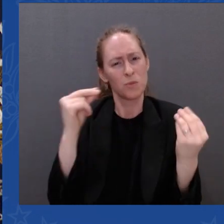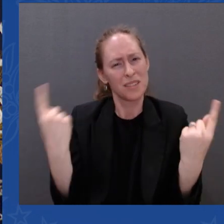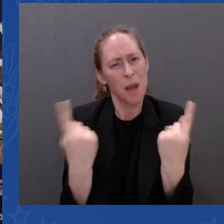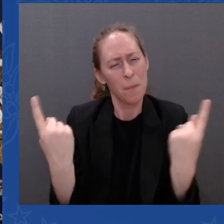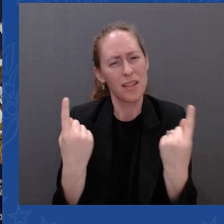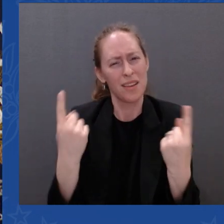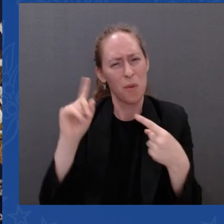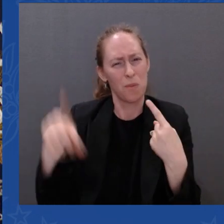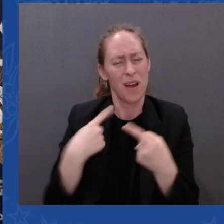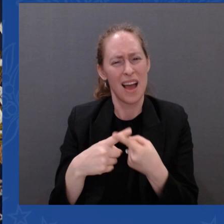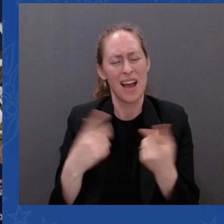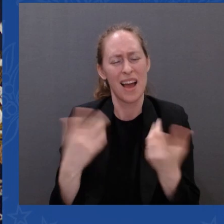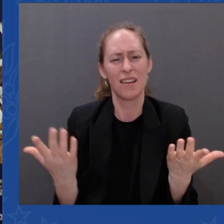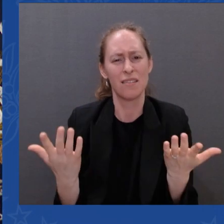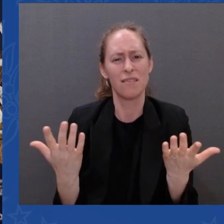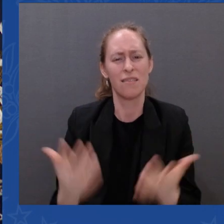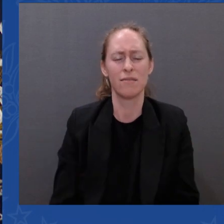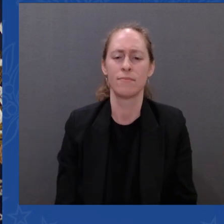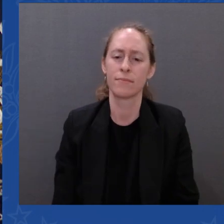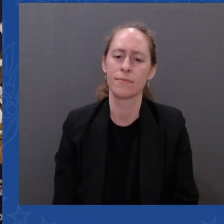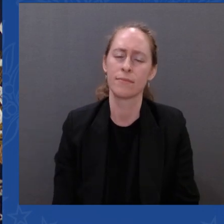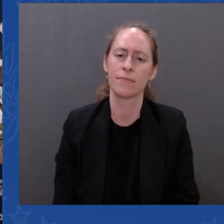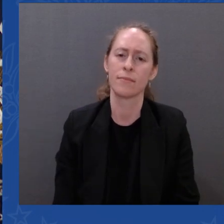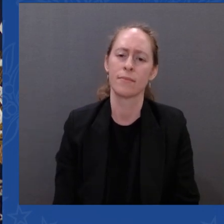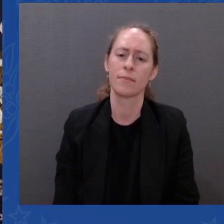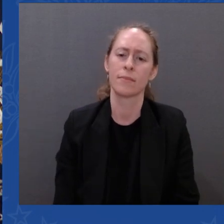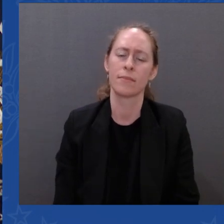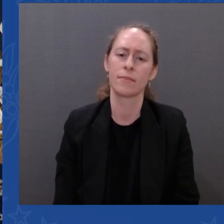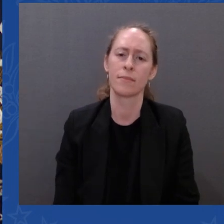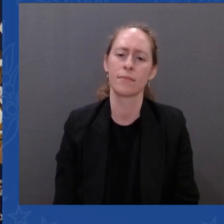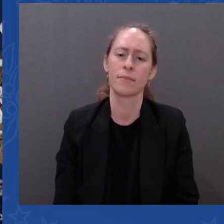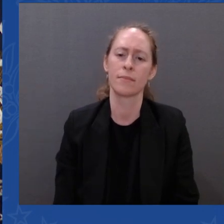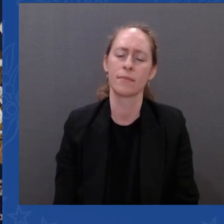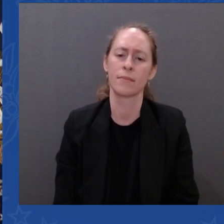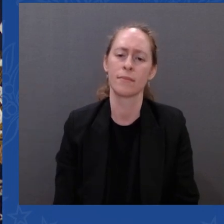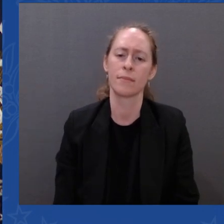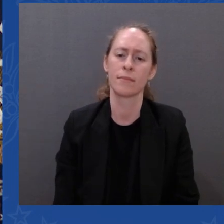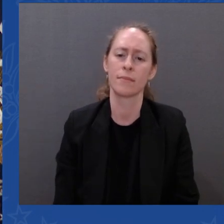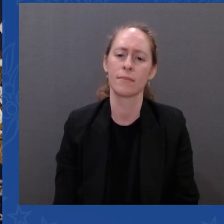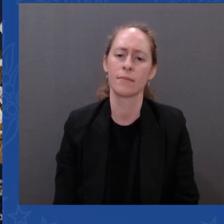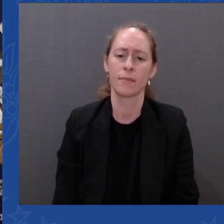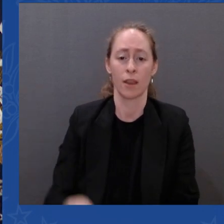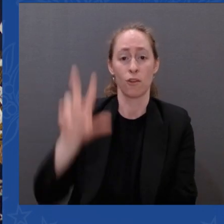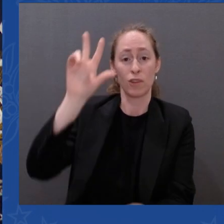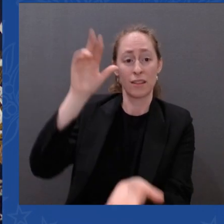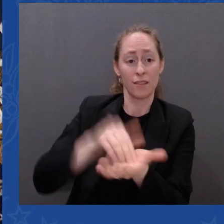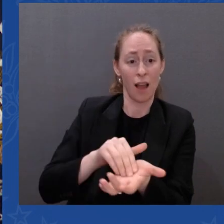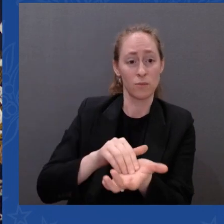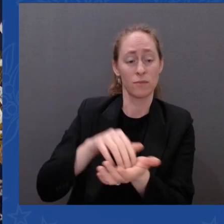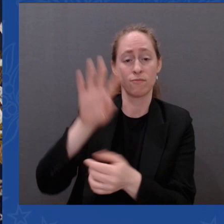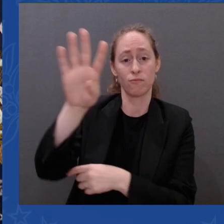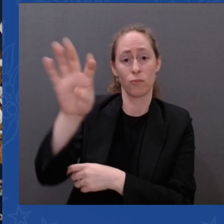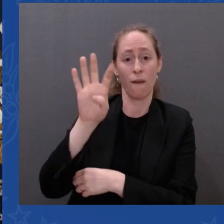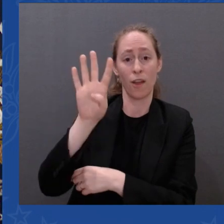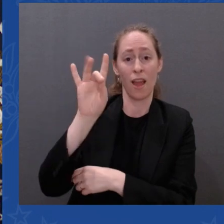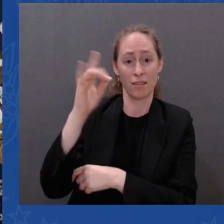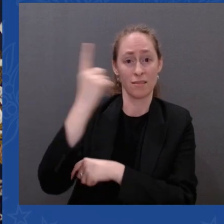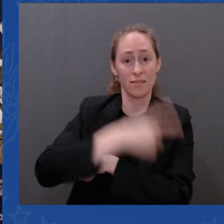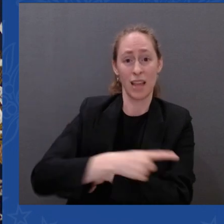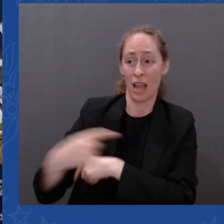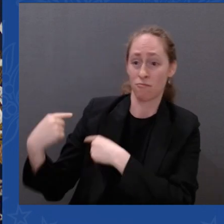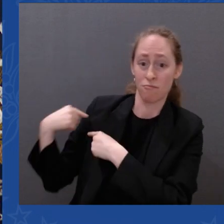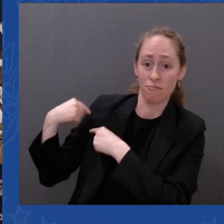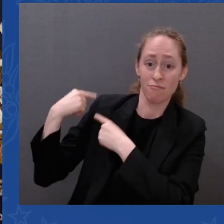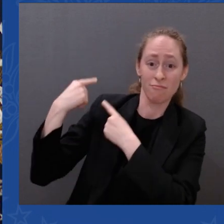a high school in Connecticut, a grade school in Connecticut, where another government massacred 26 people,